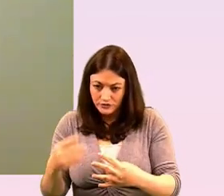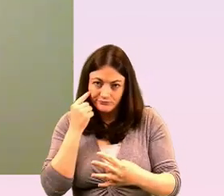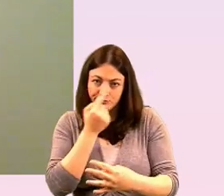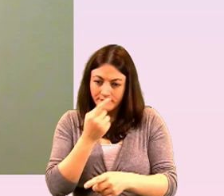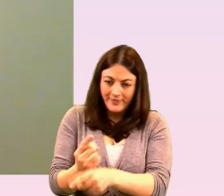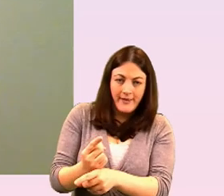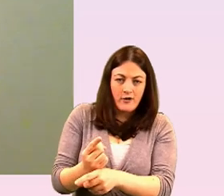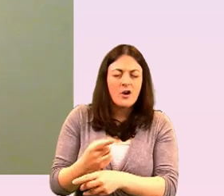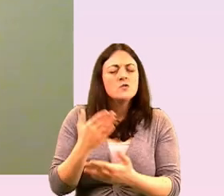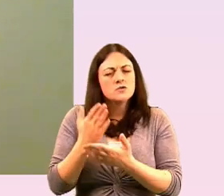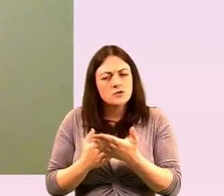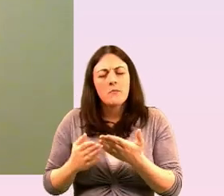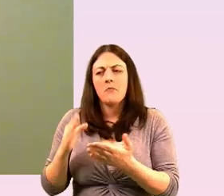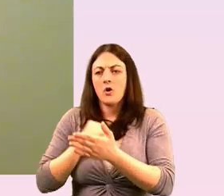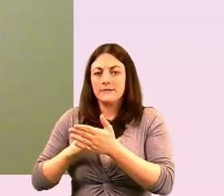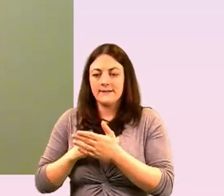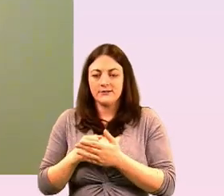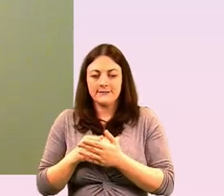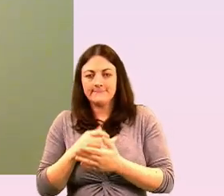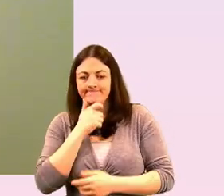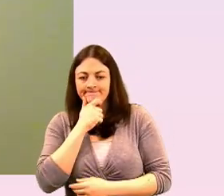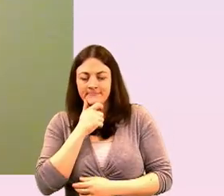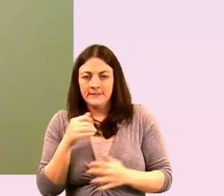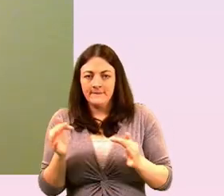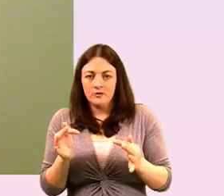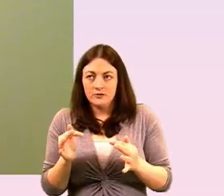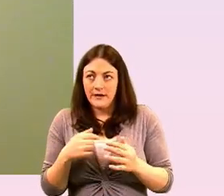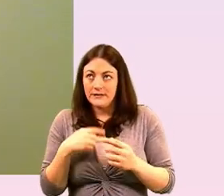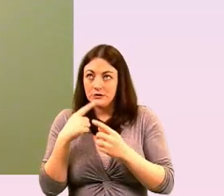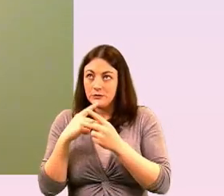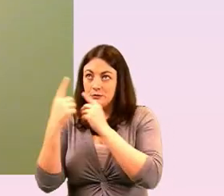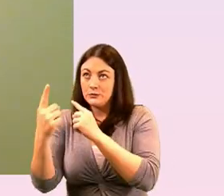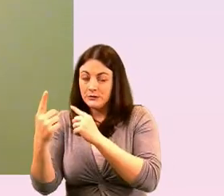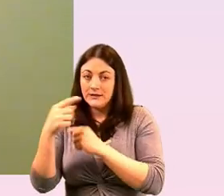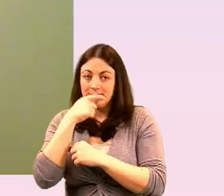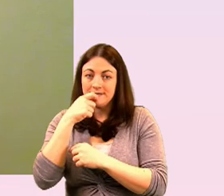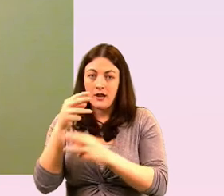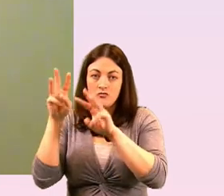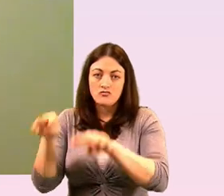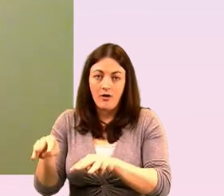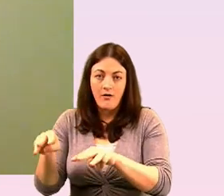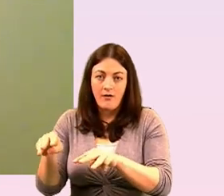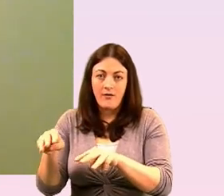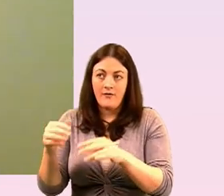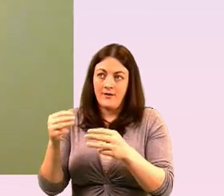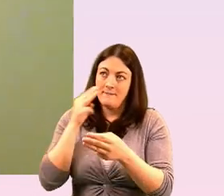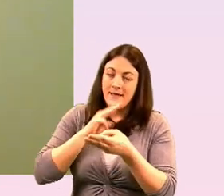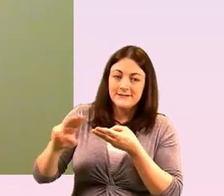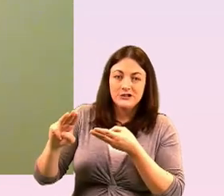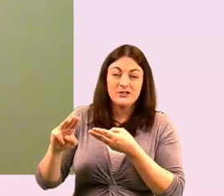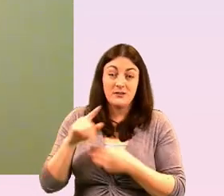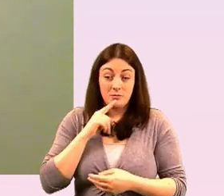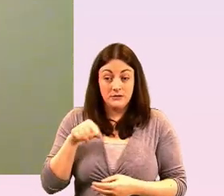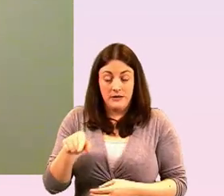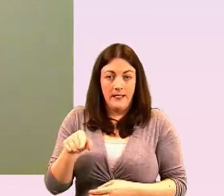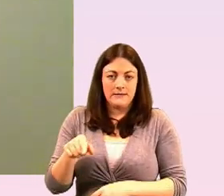can be fearful of reaching out and saying the wrong thing um and often i think the best thing to do is reach out say the wrong thing and that's a great start